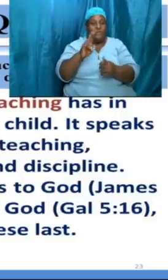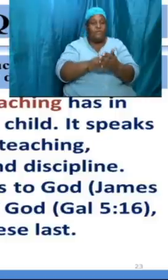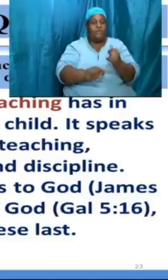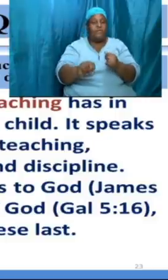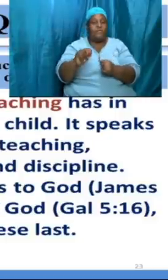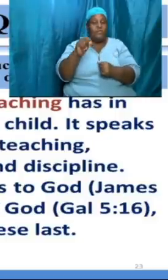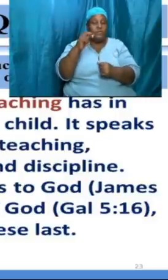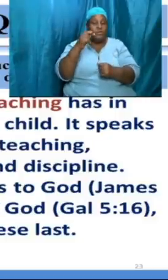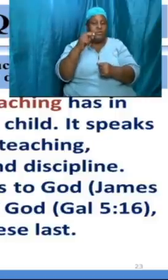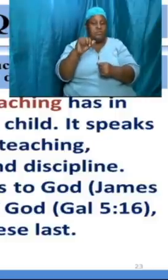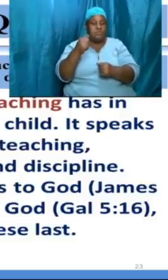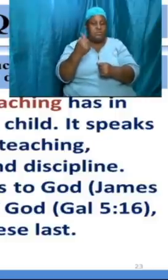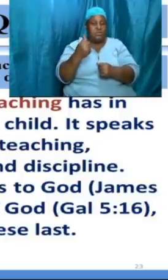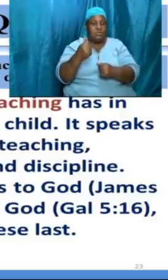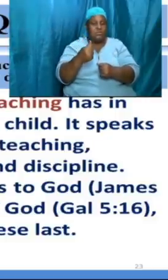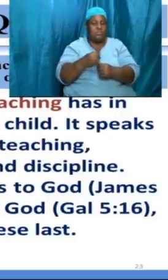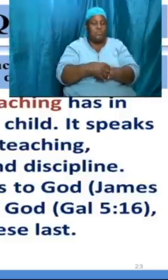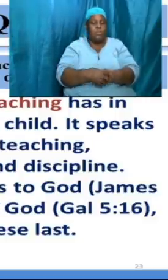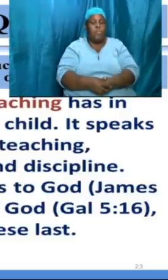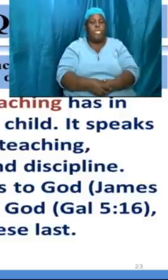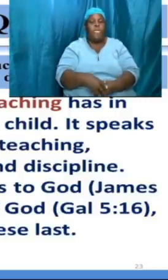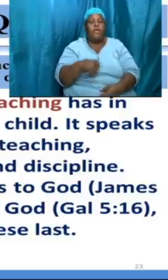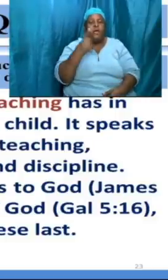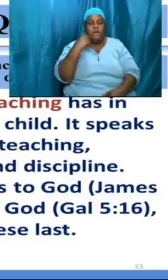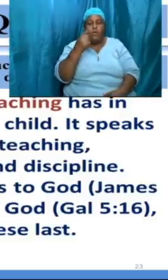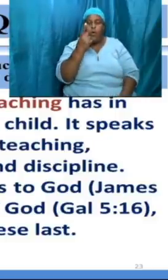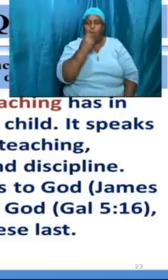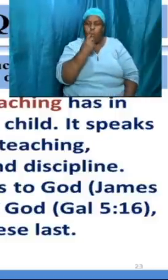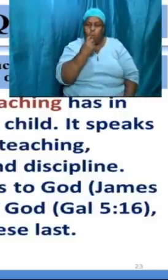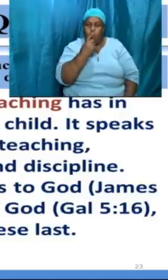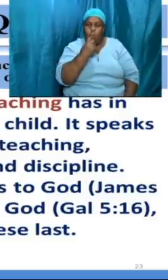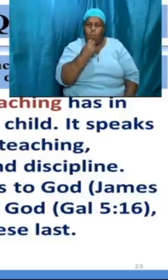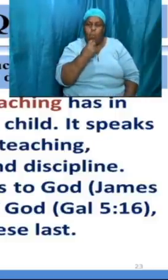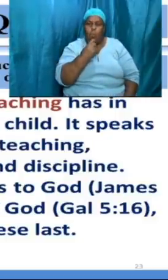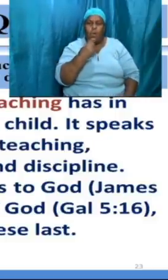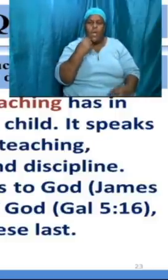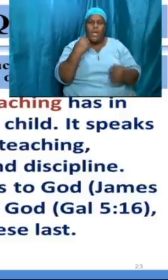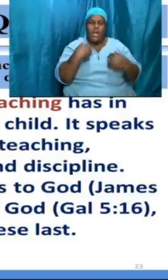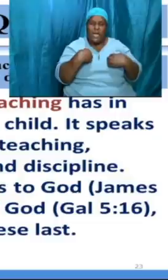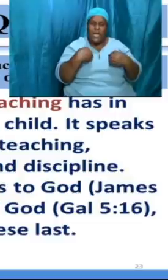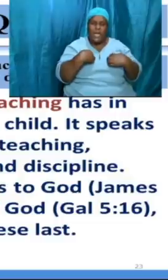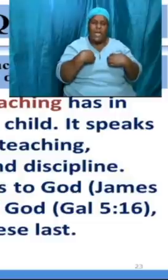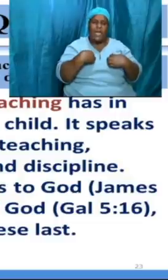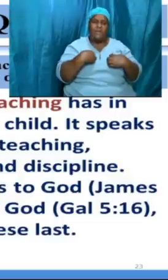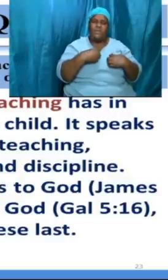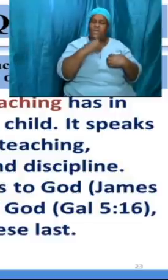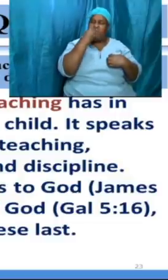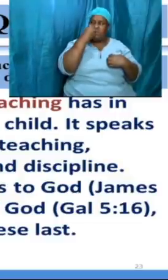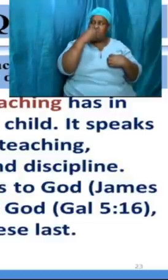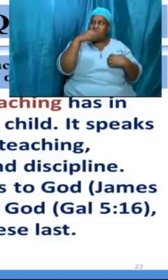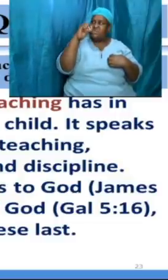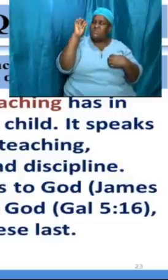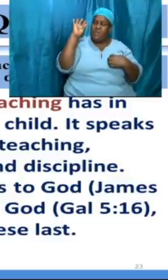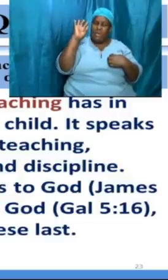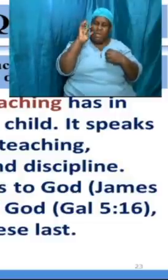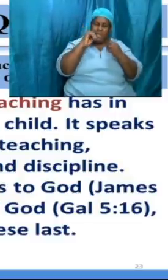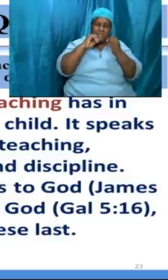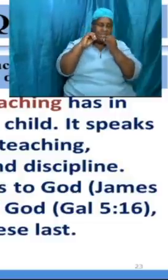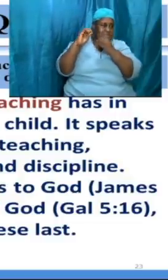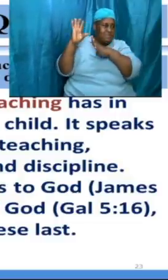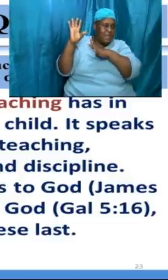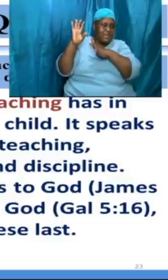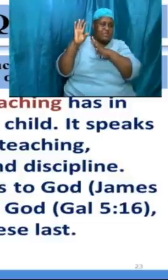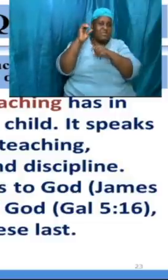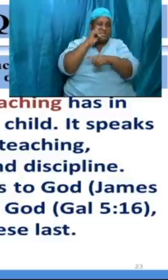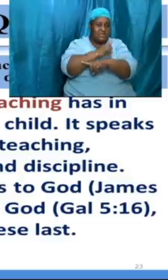for who hath despised the day of small things